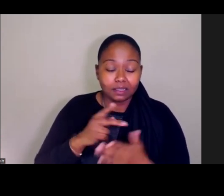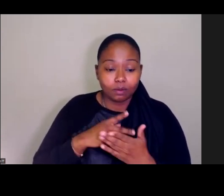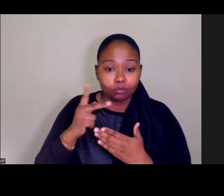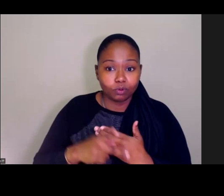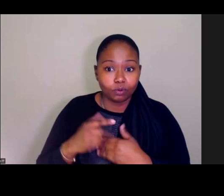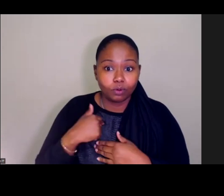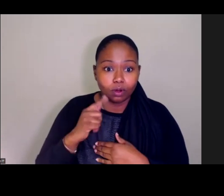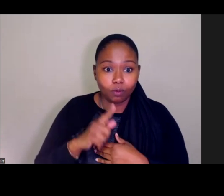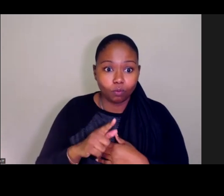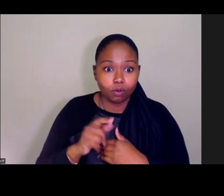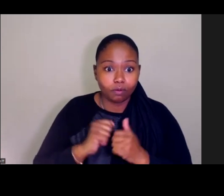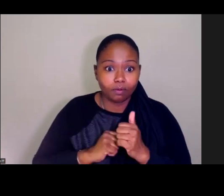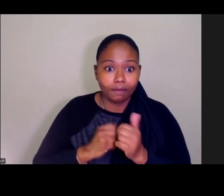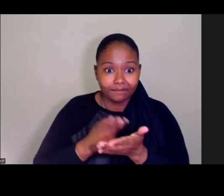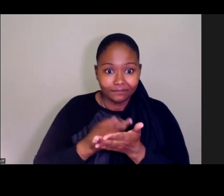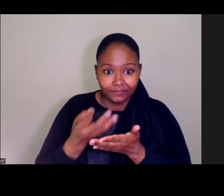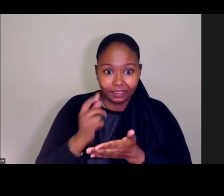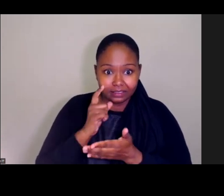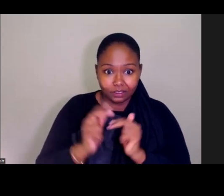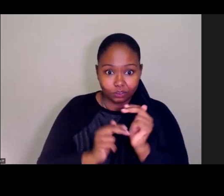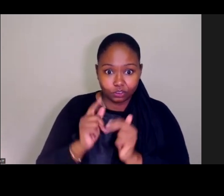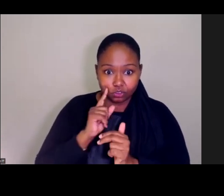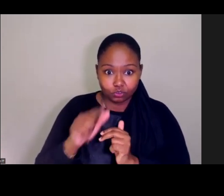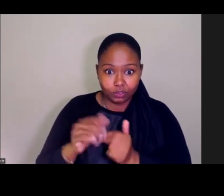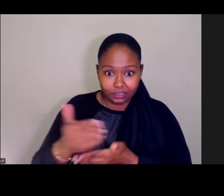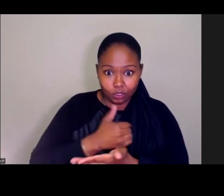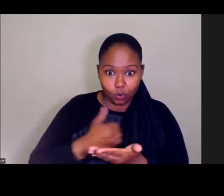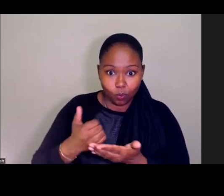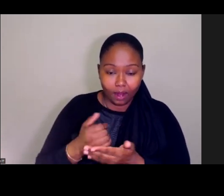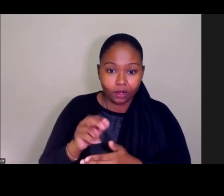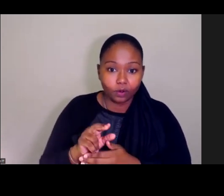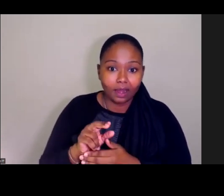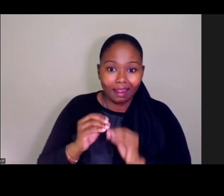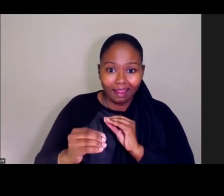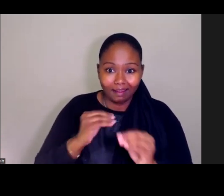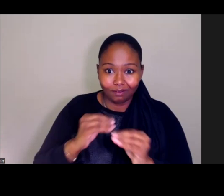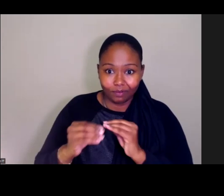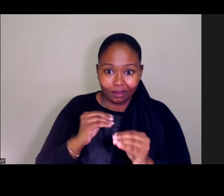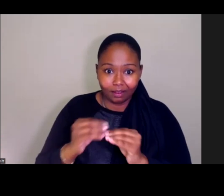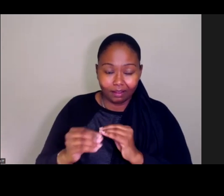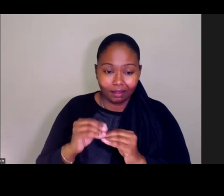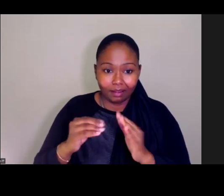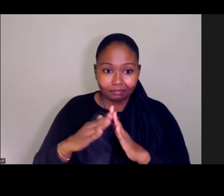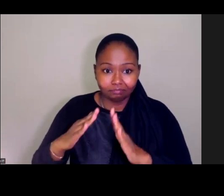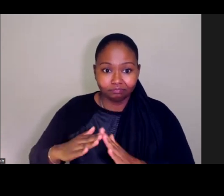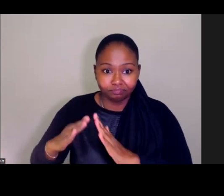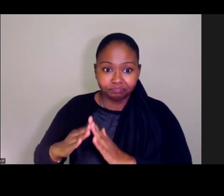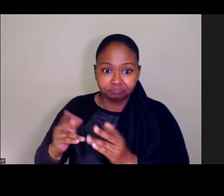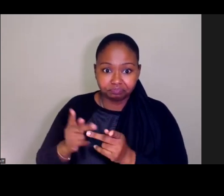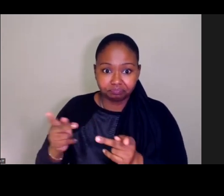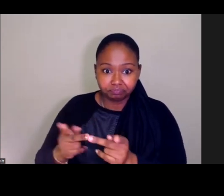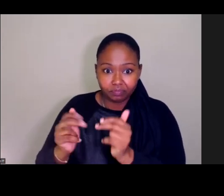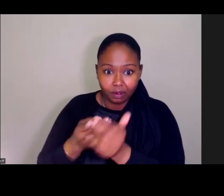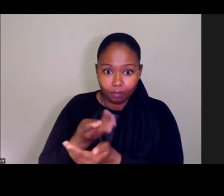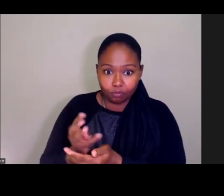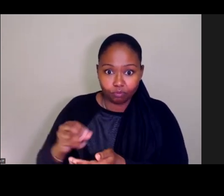construct, acquire, and rehabilitate real estate assets or to invest in needed infrastructure to expand the continuum of